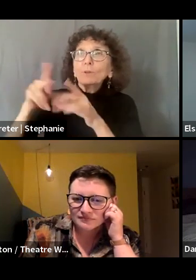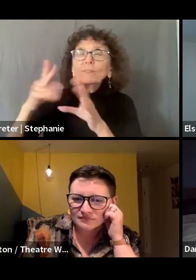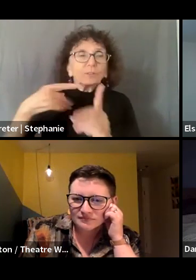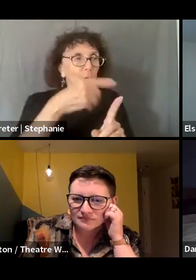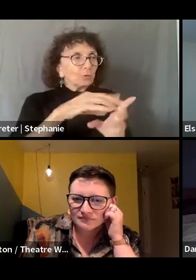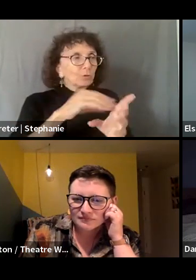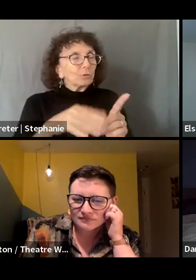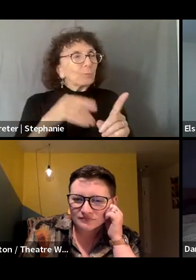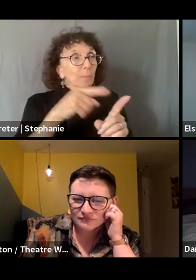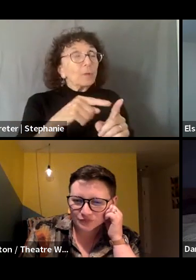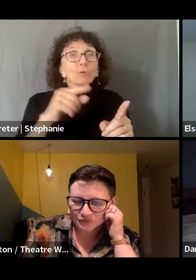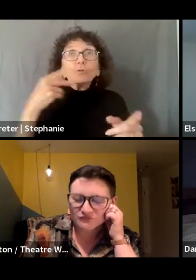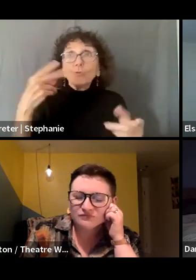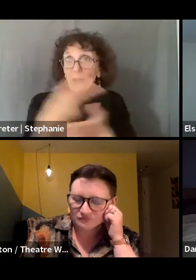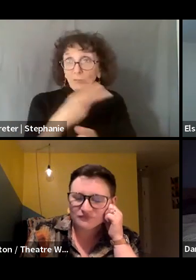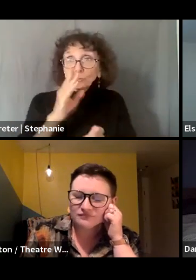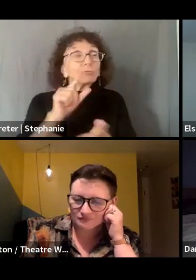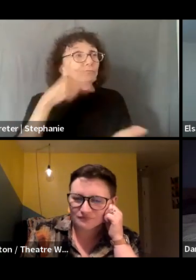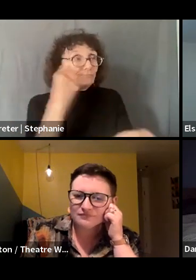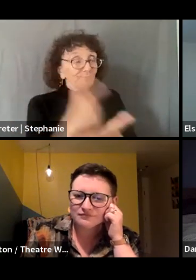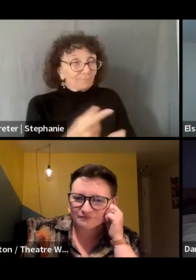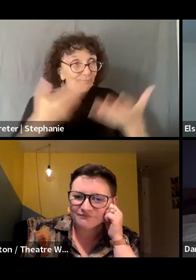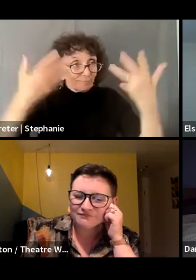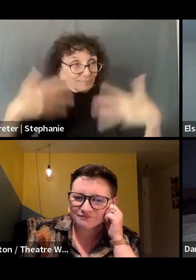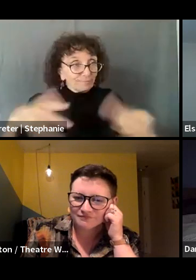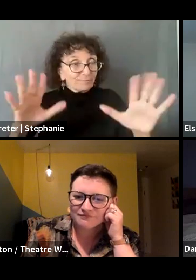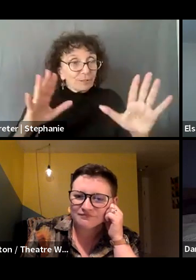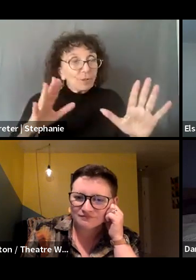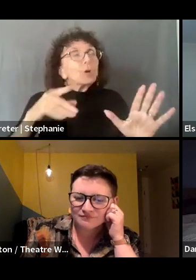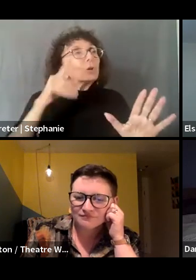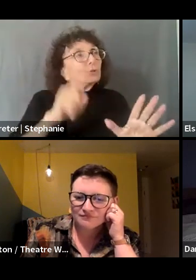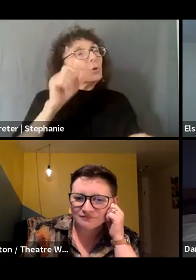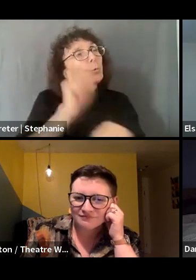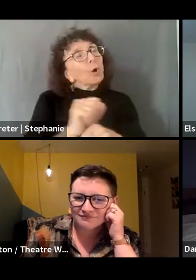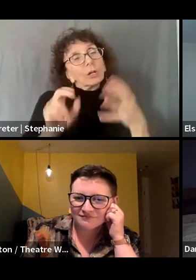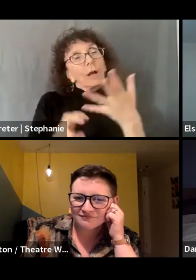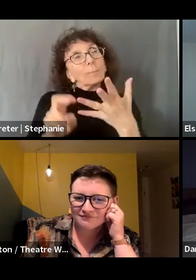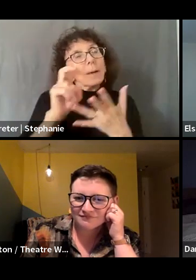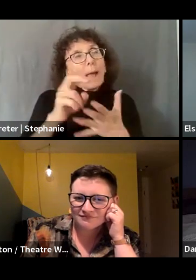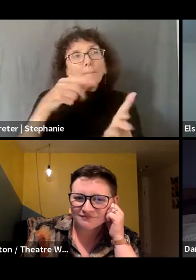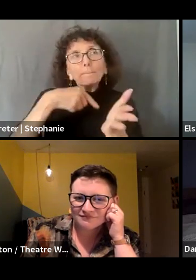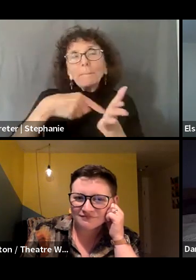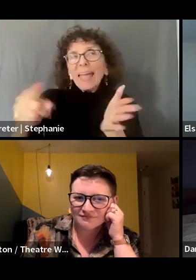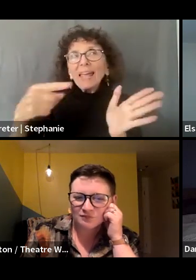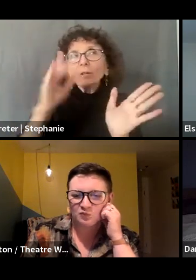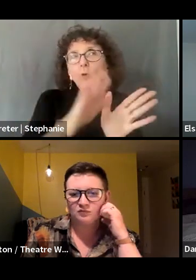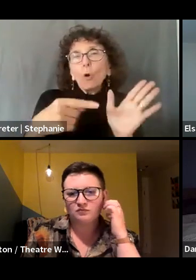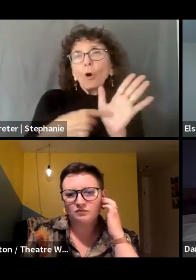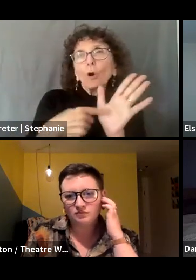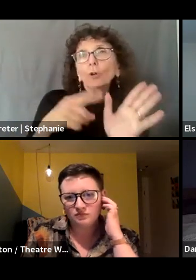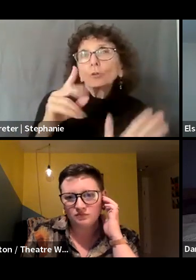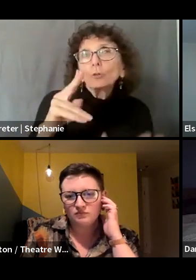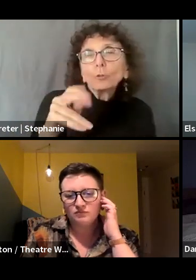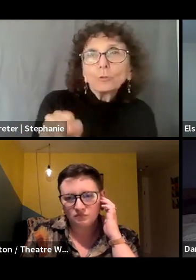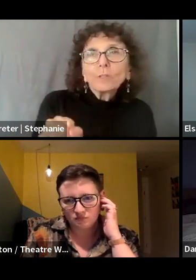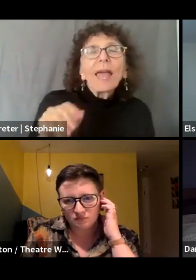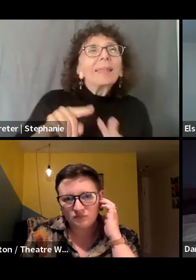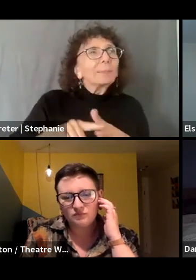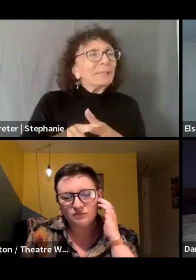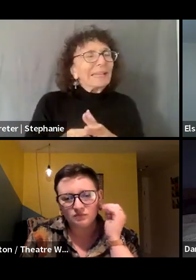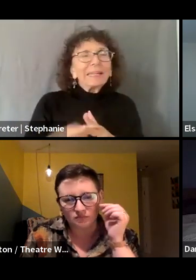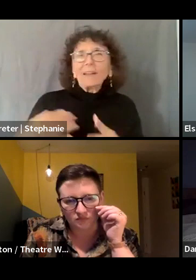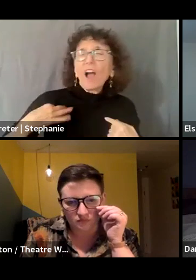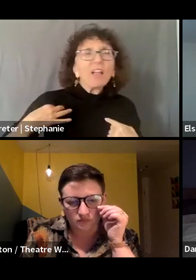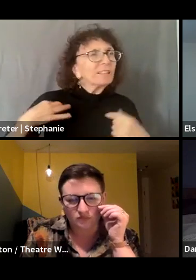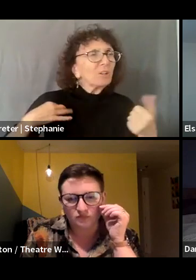they should expect to like work their way up and pay their dues. And it was going to be hard at the beginning and they should work for free and it's